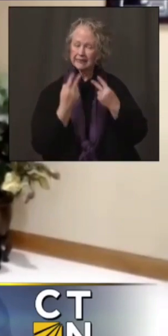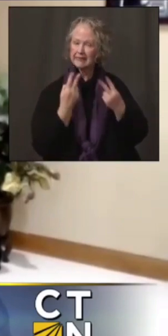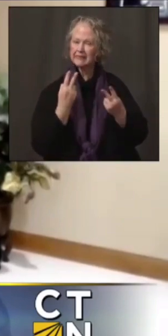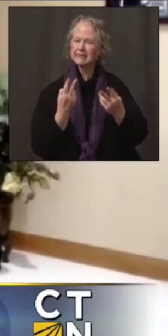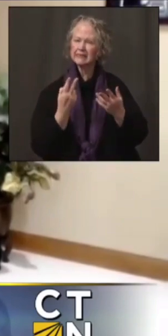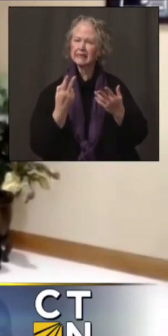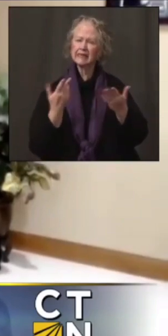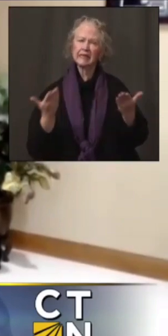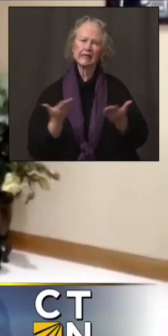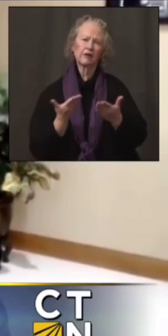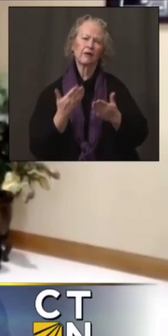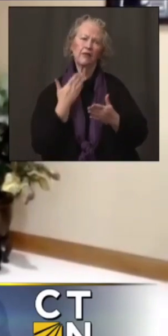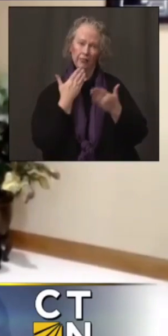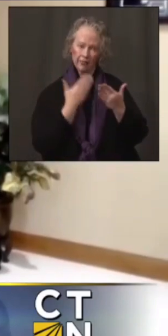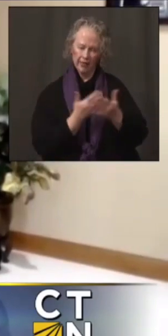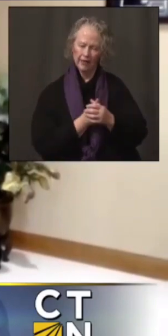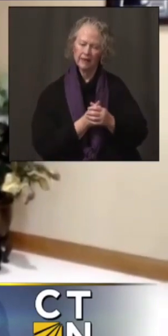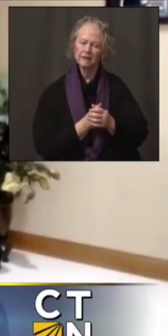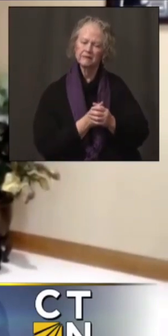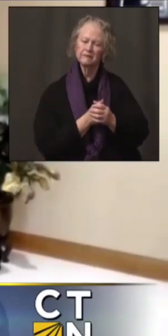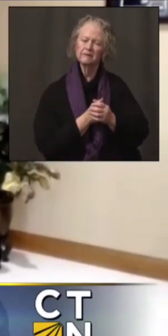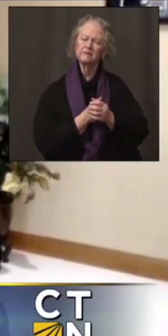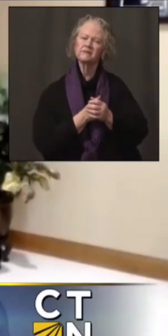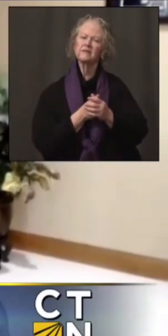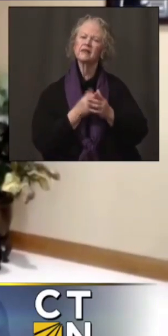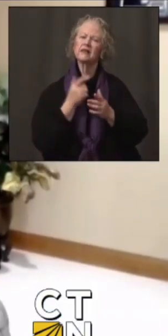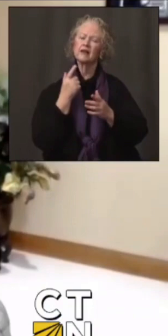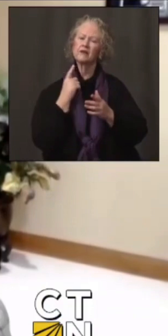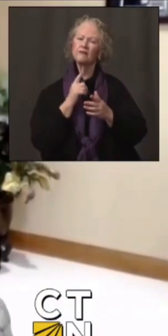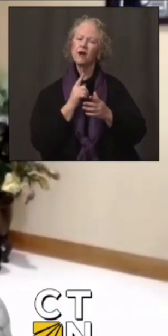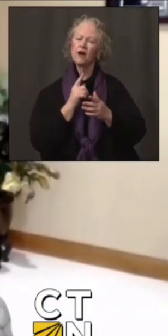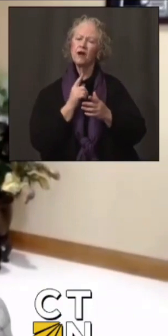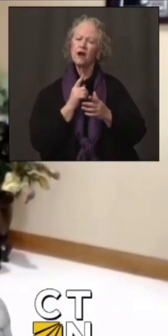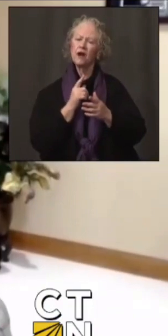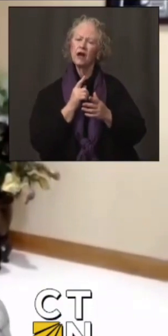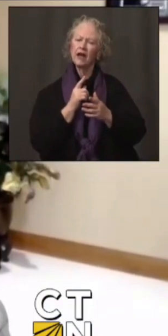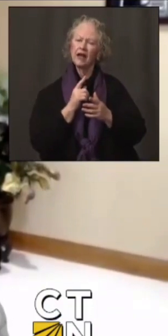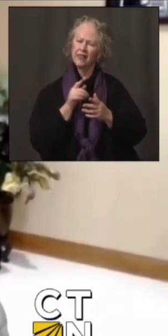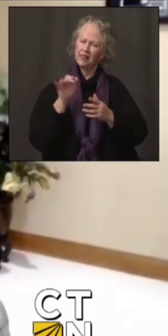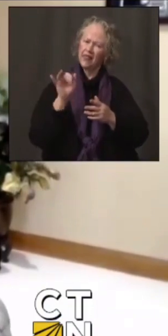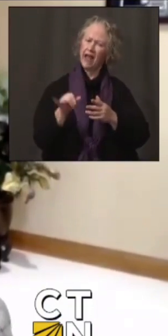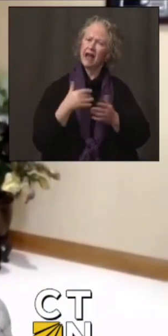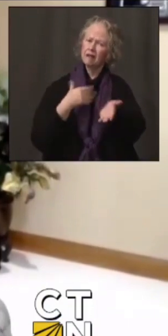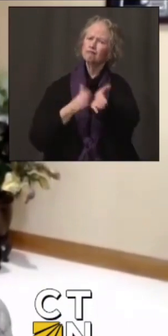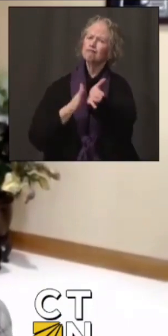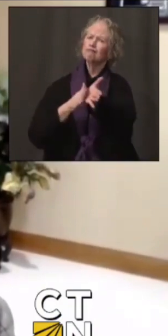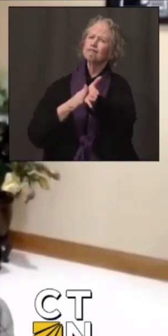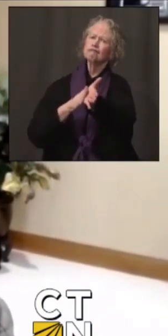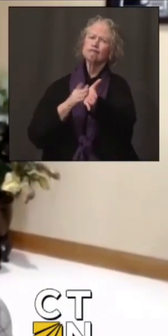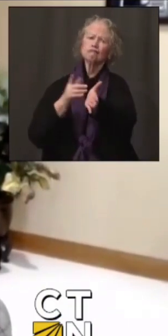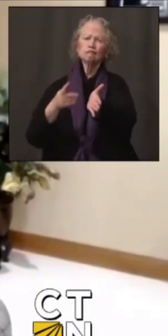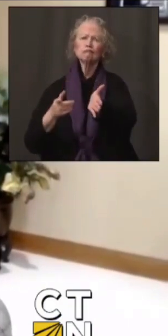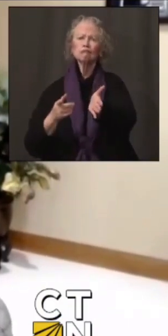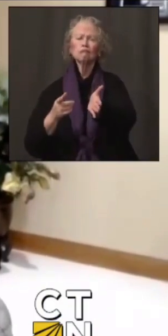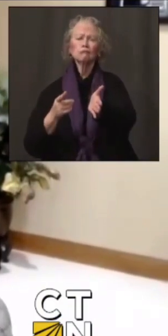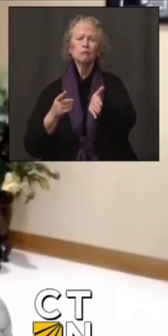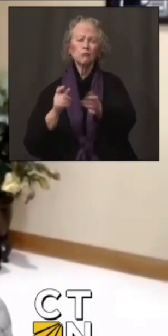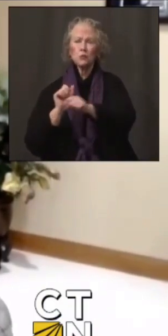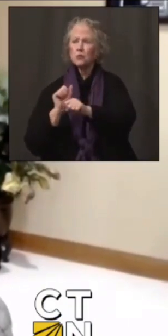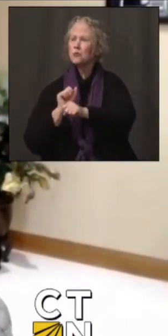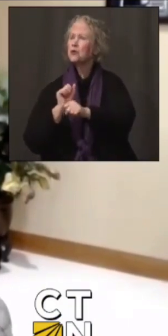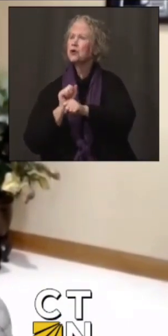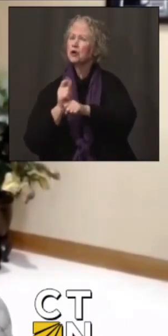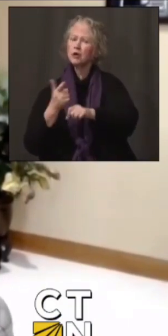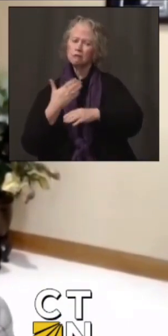And so to put forth a health care worker who had the courage to move forward and do the right thing in getting